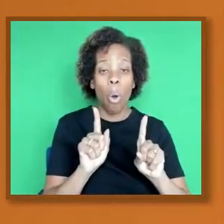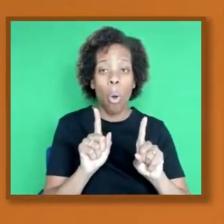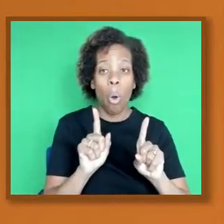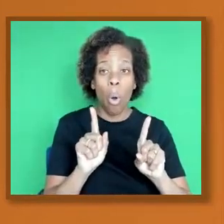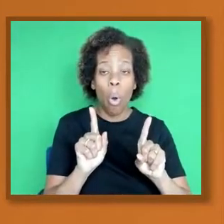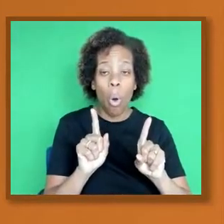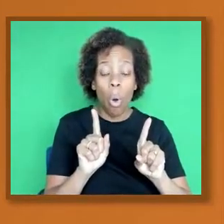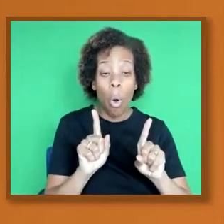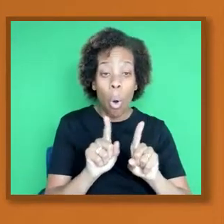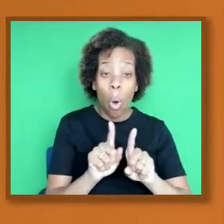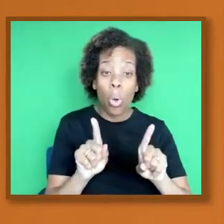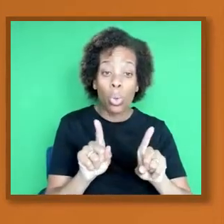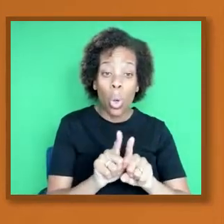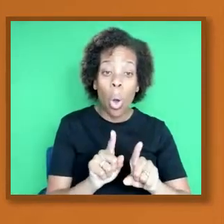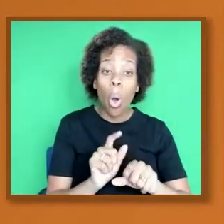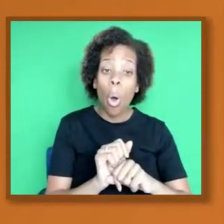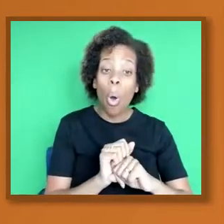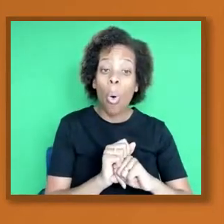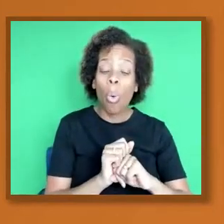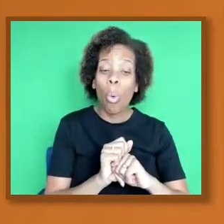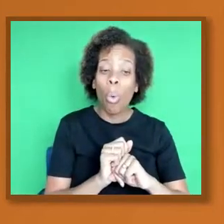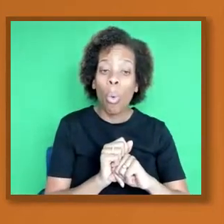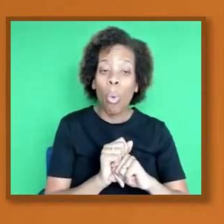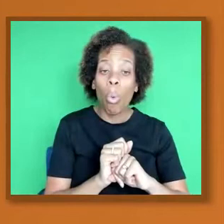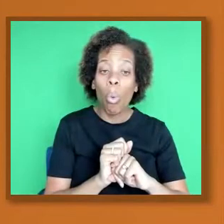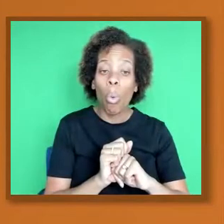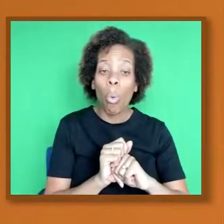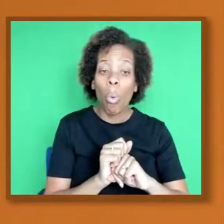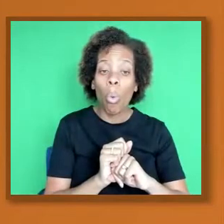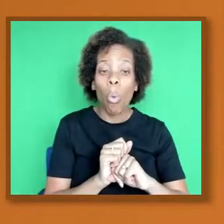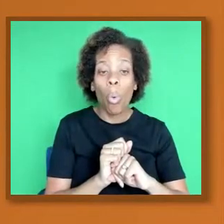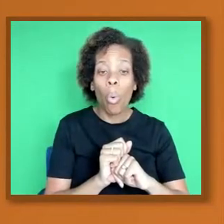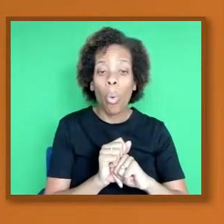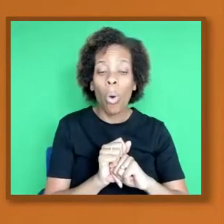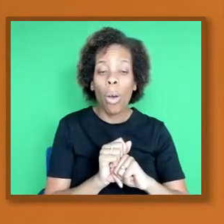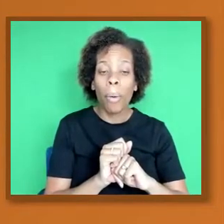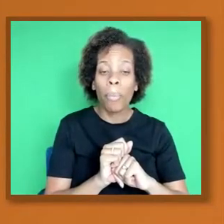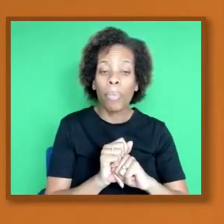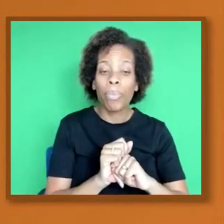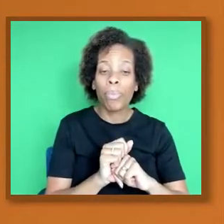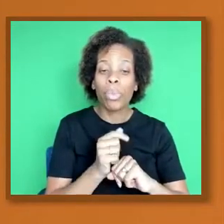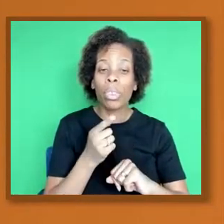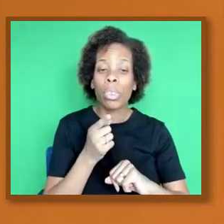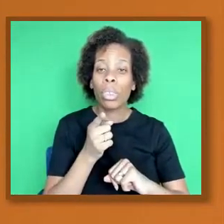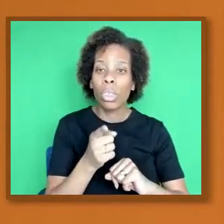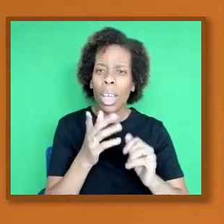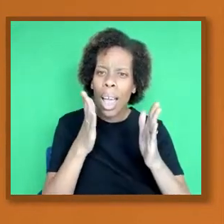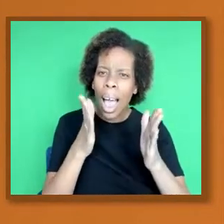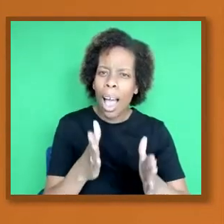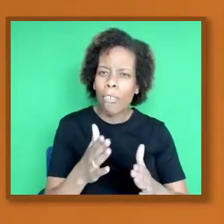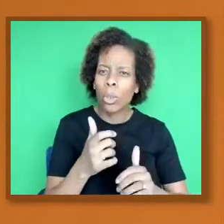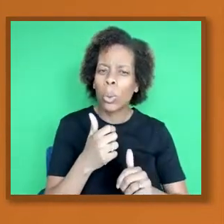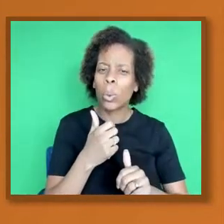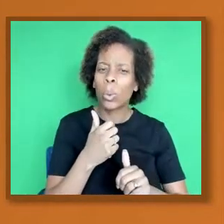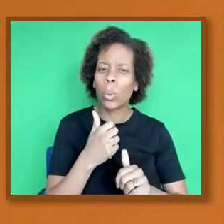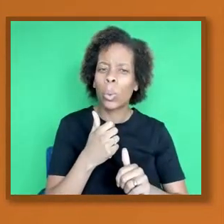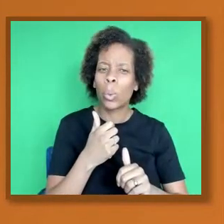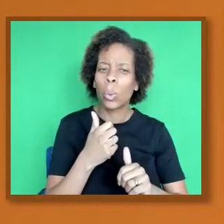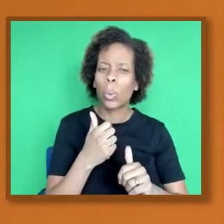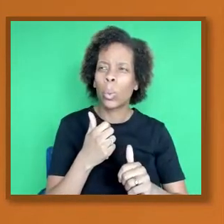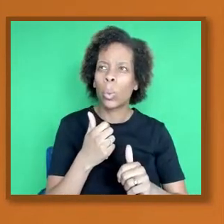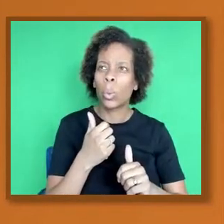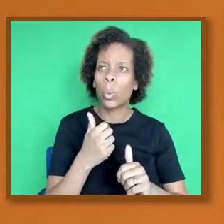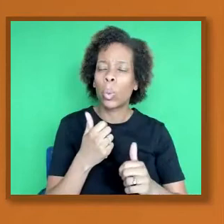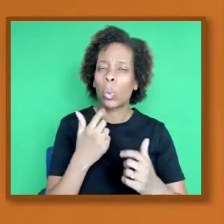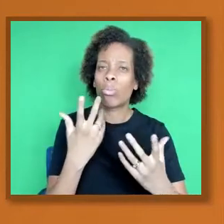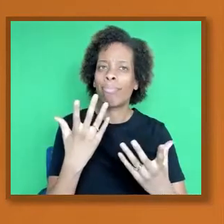where you see the good of the government, of the big pharmaceuticals and